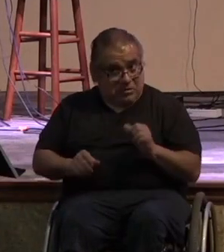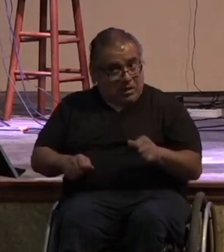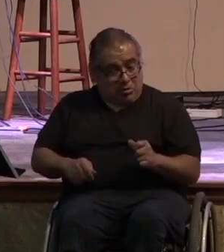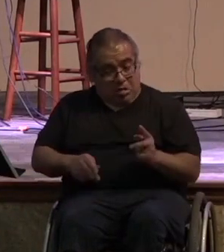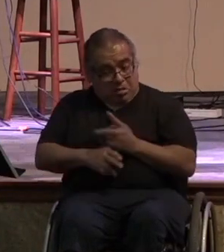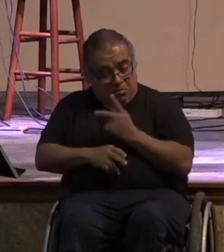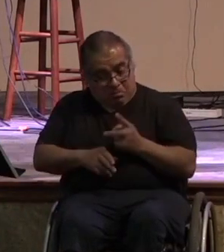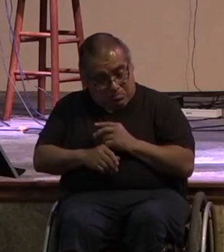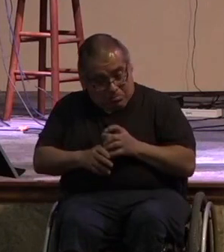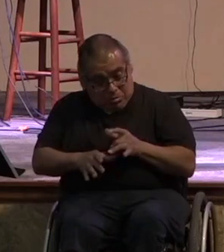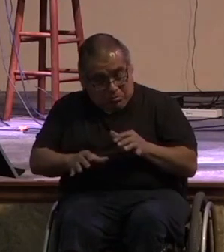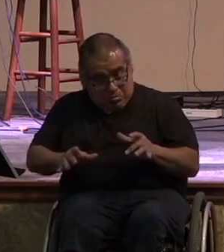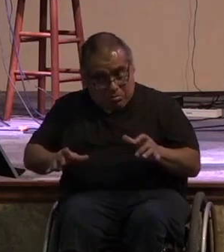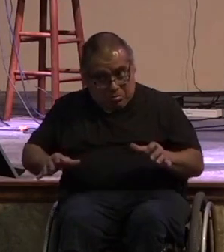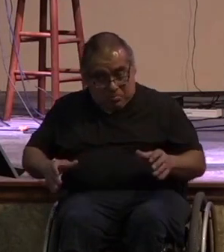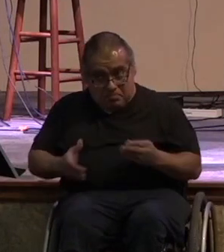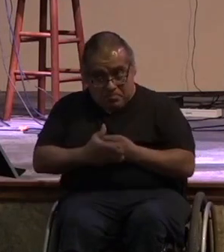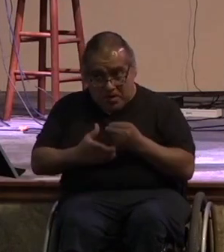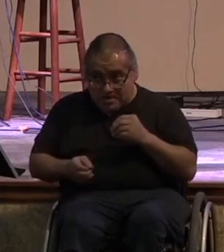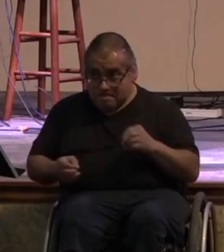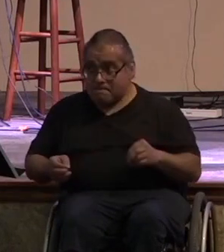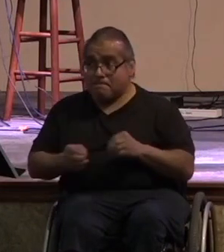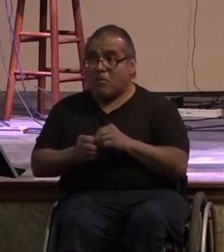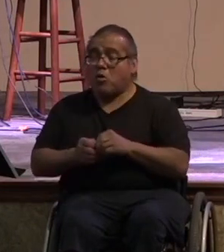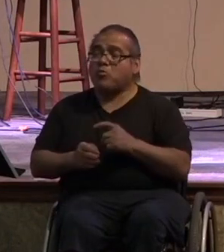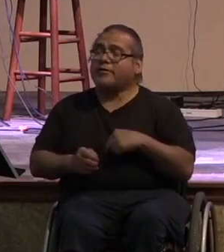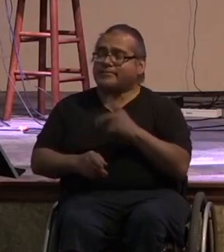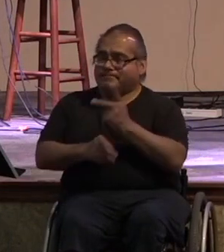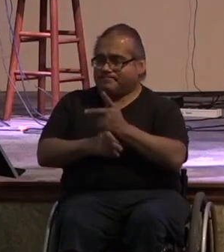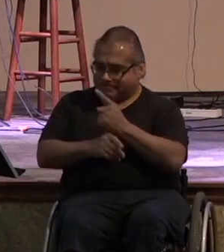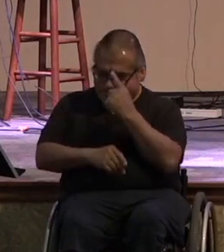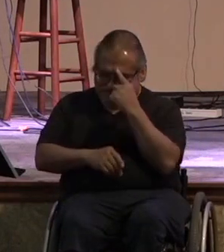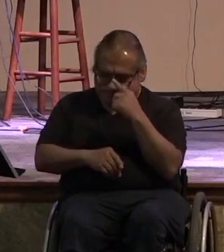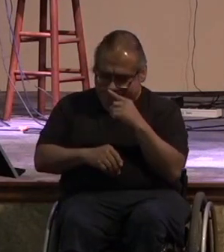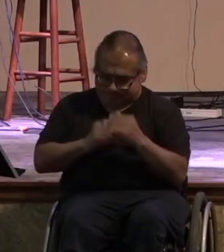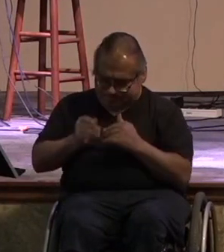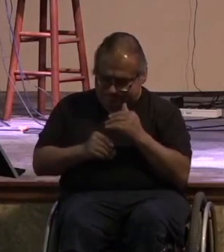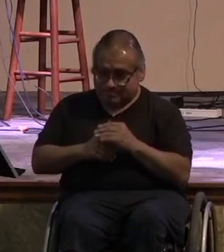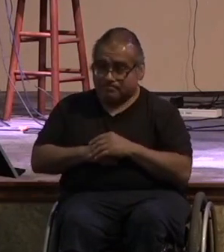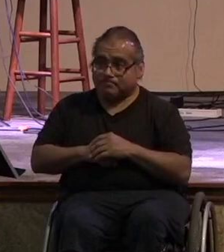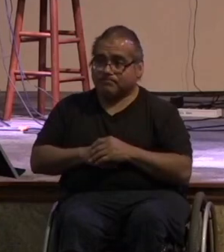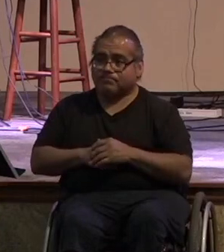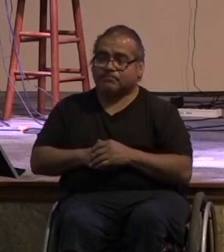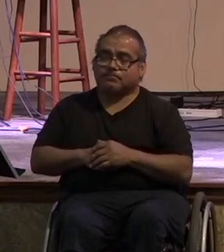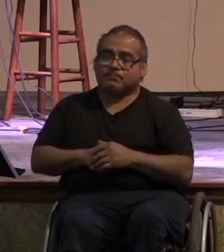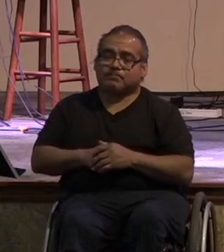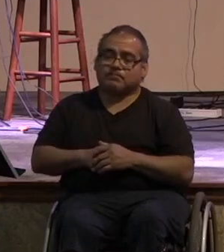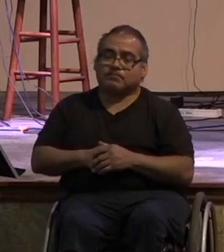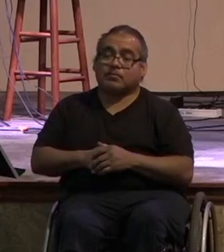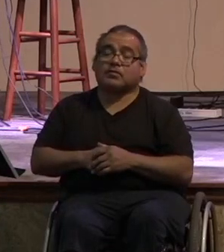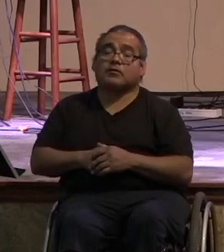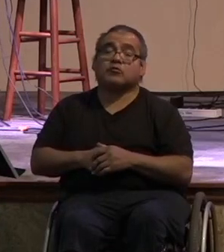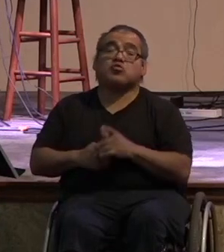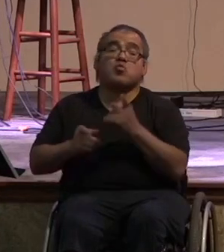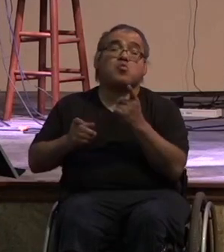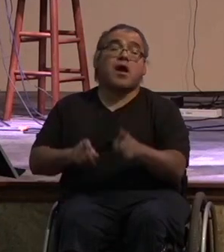feels free to do so so we need to have that mindset as we come to this topic so